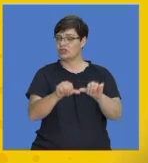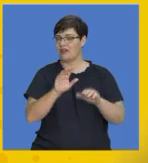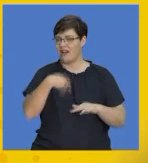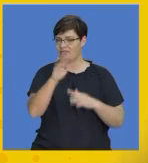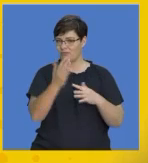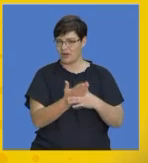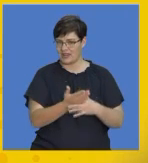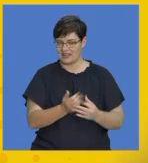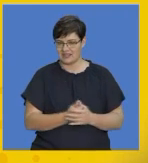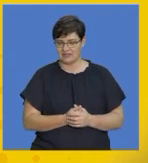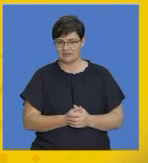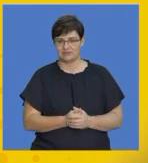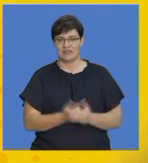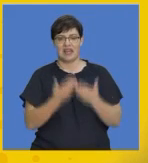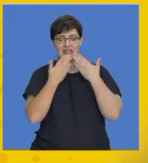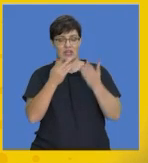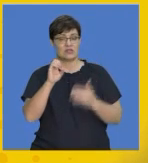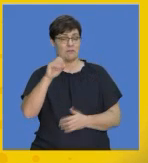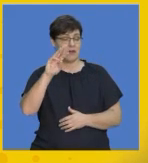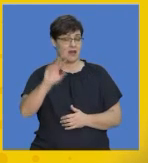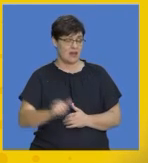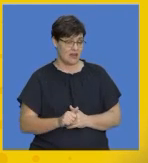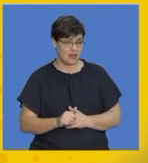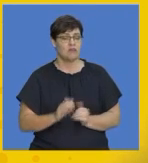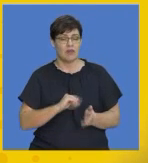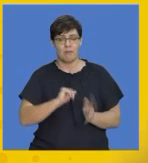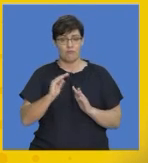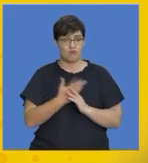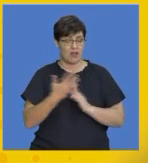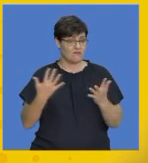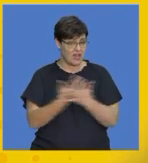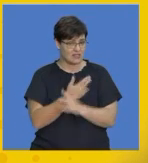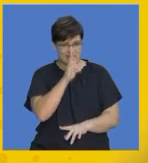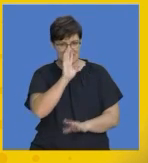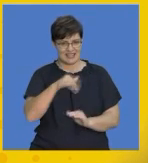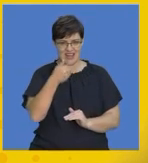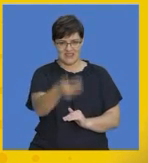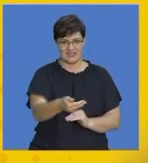Thank you, Seema. Muchix, let's take a quick break and we'll see you straight after this.